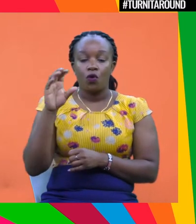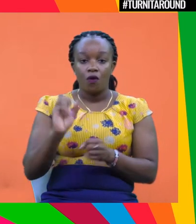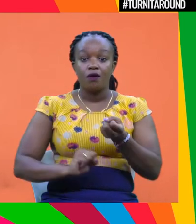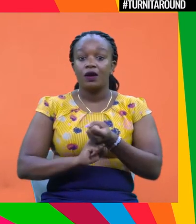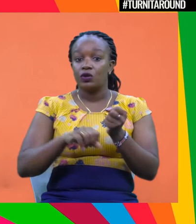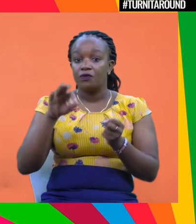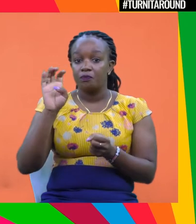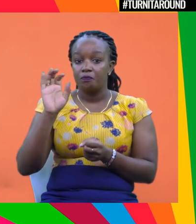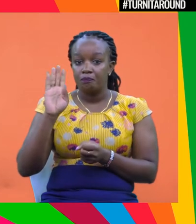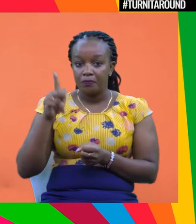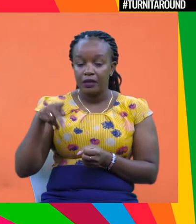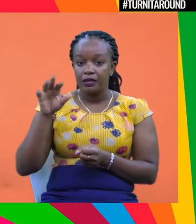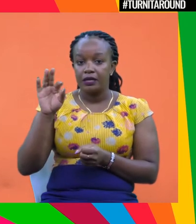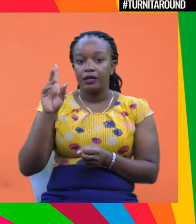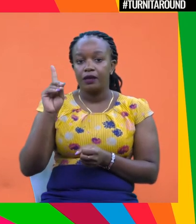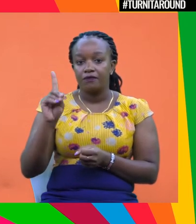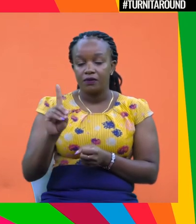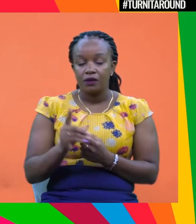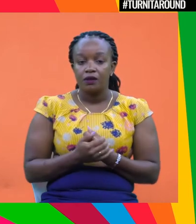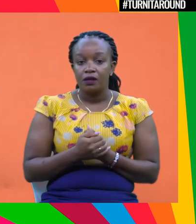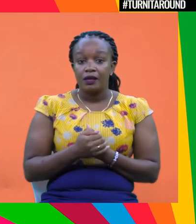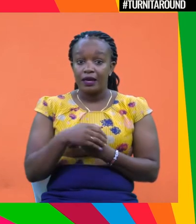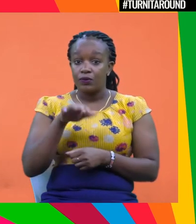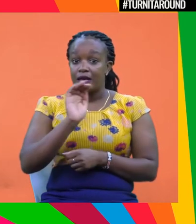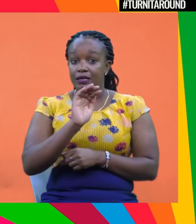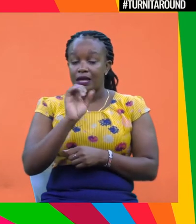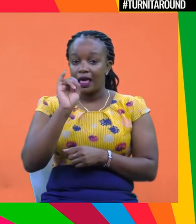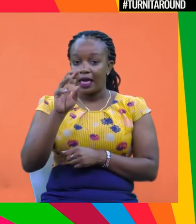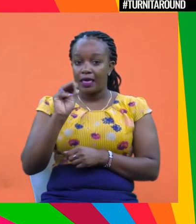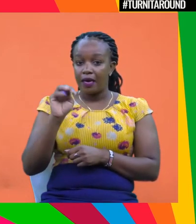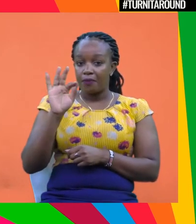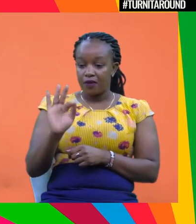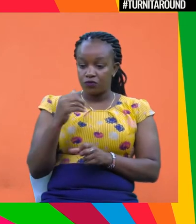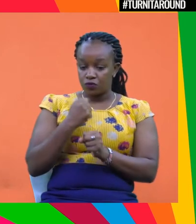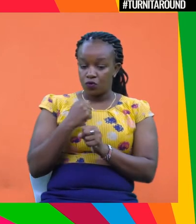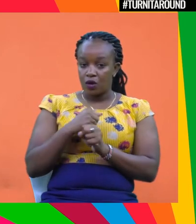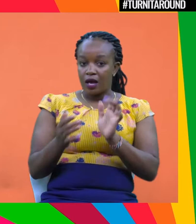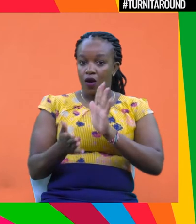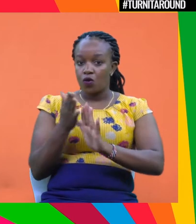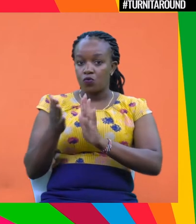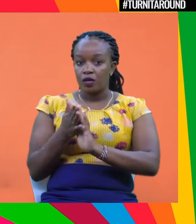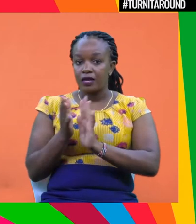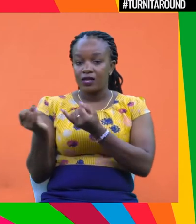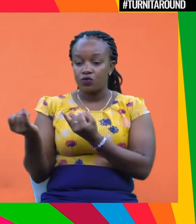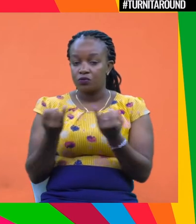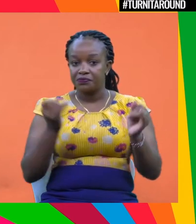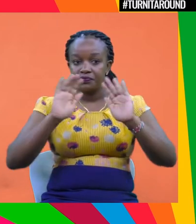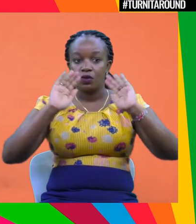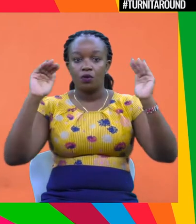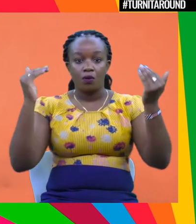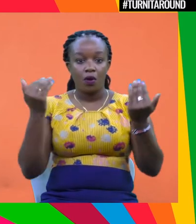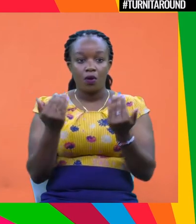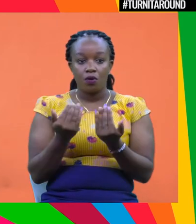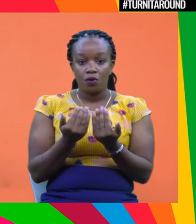Before starting, we would like to ask Johan from IMF to give a quick introduction on global economic